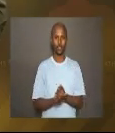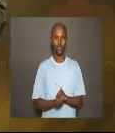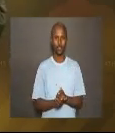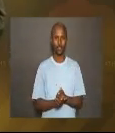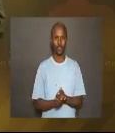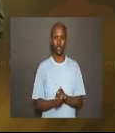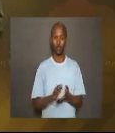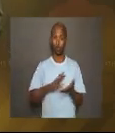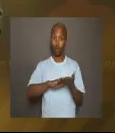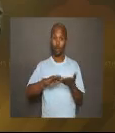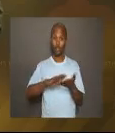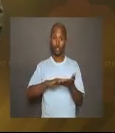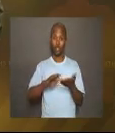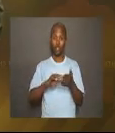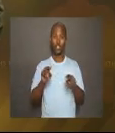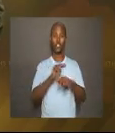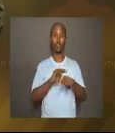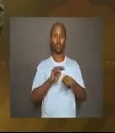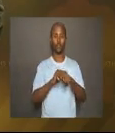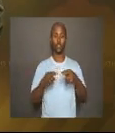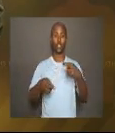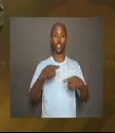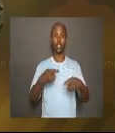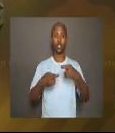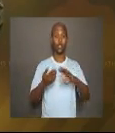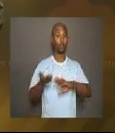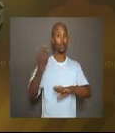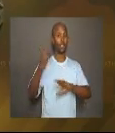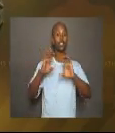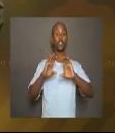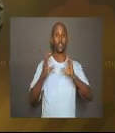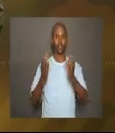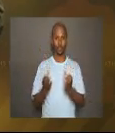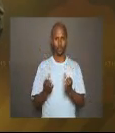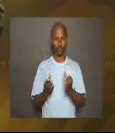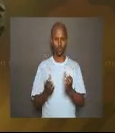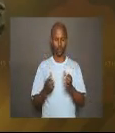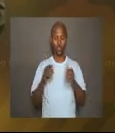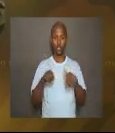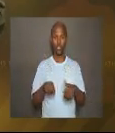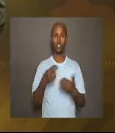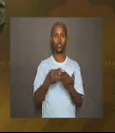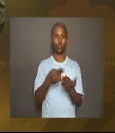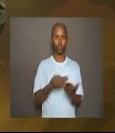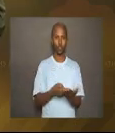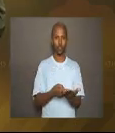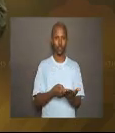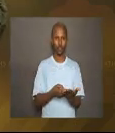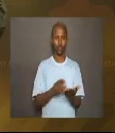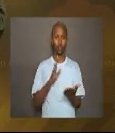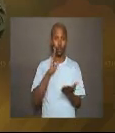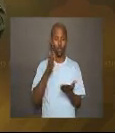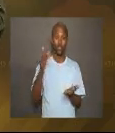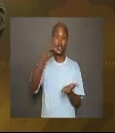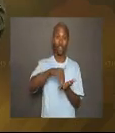We have studied the nature of relations in previous grades. In this unit, we will